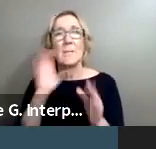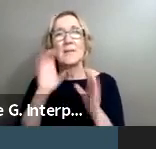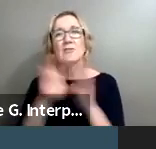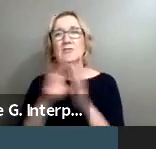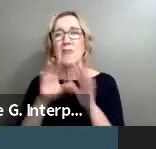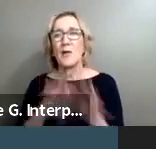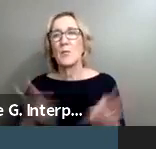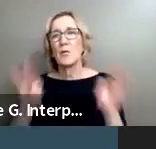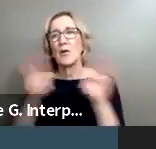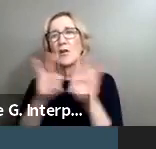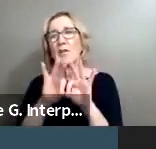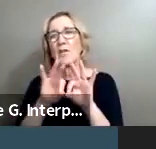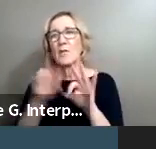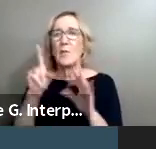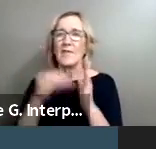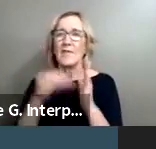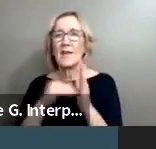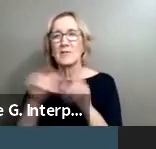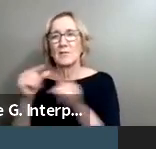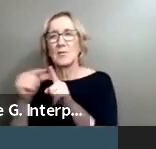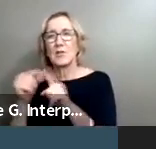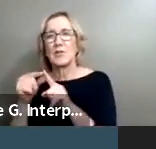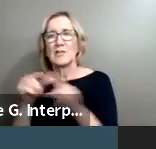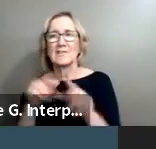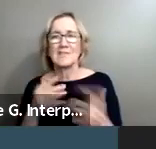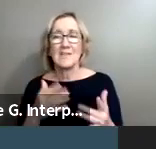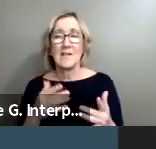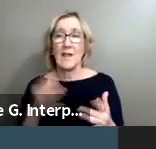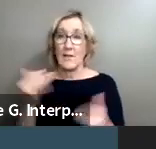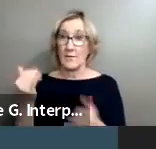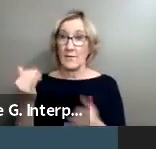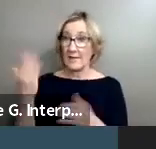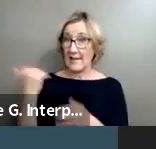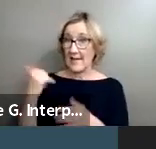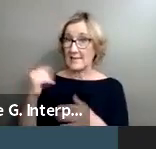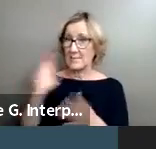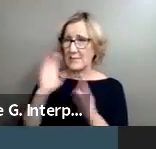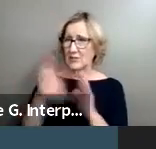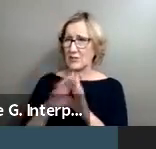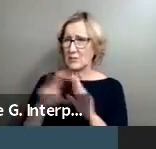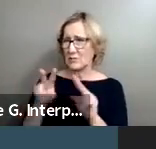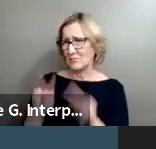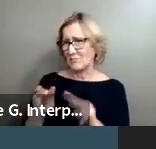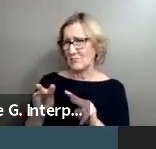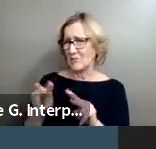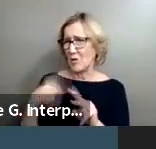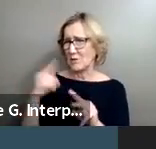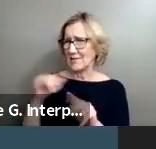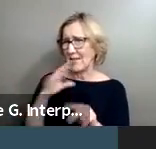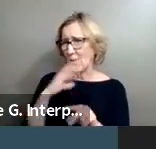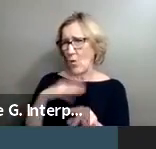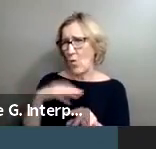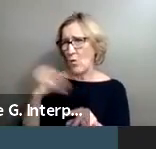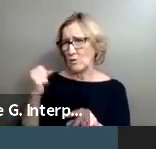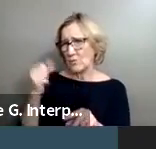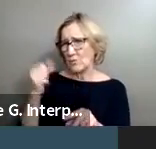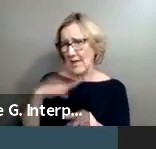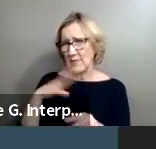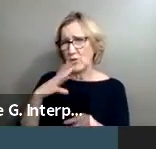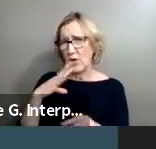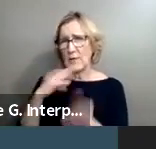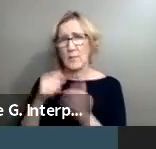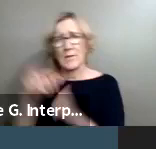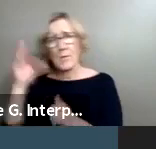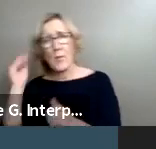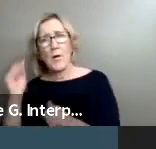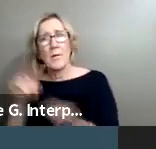So, like the last picture, we kind of mentioned, well, what is this picture? It just seems like another elderly man is talking to a boy. But the